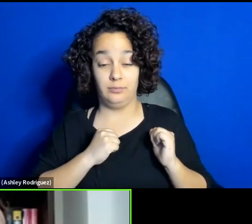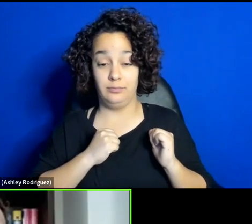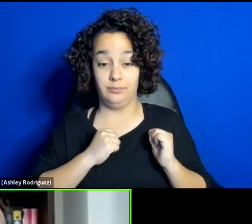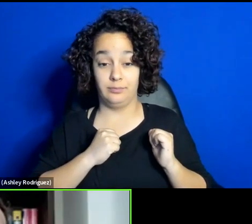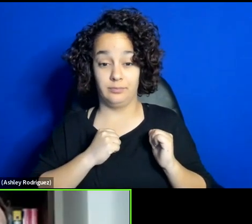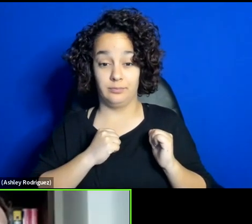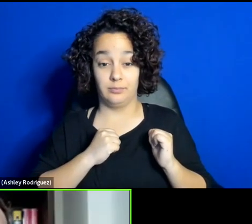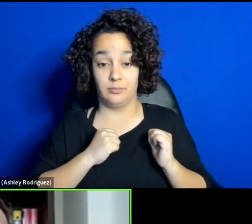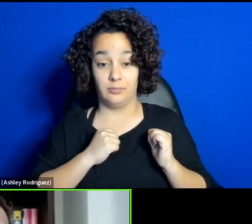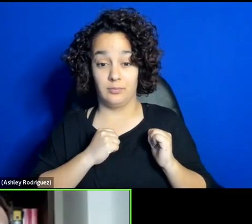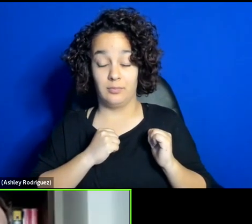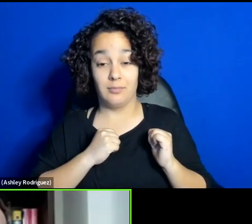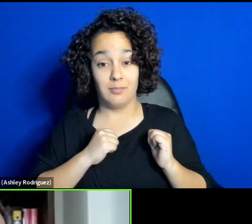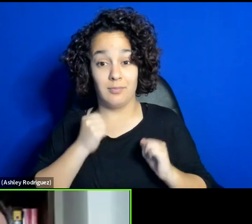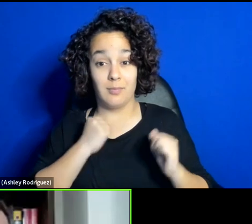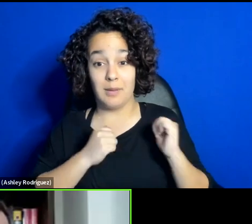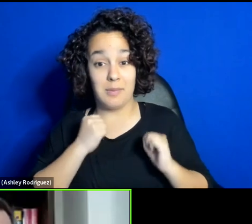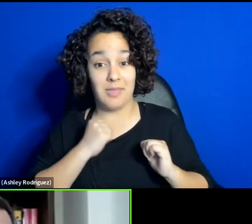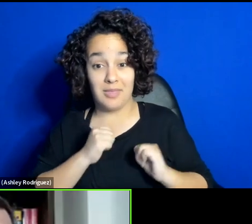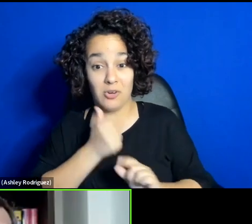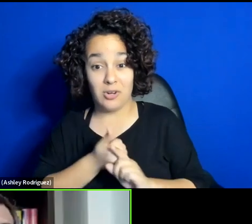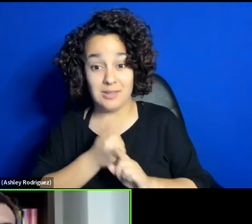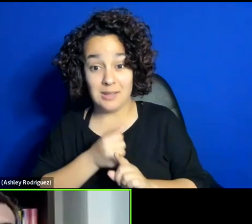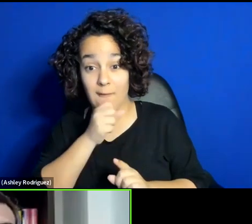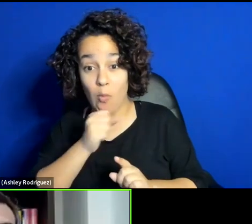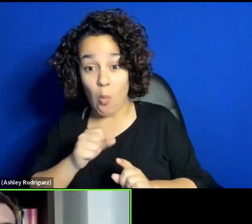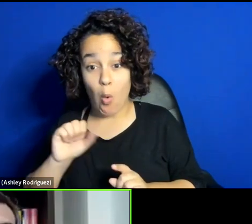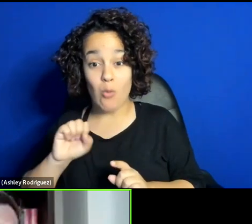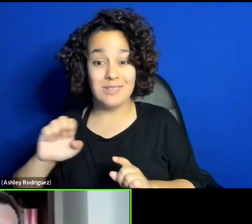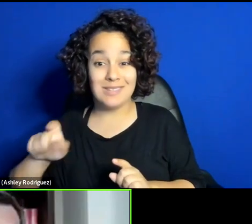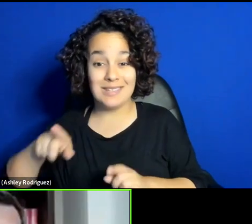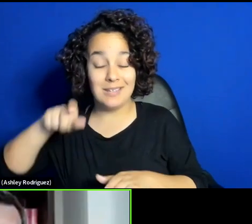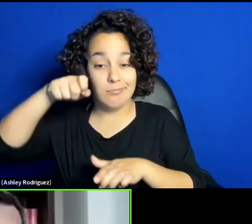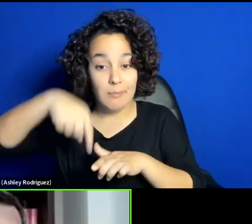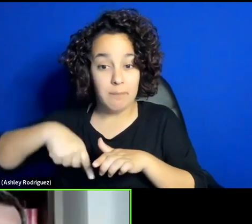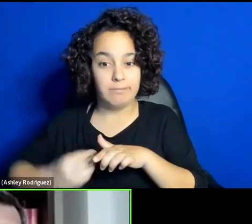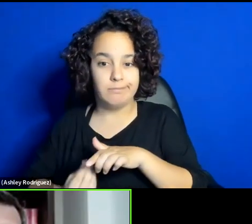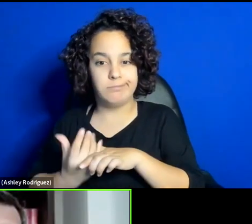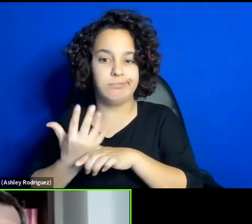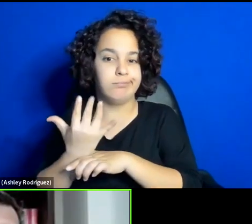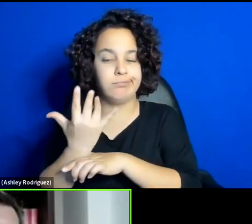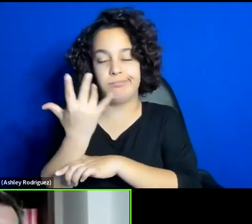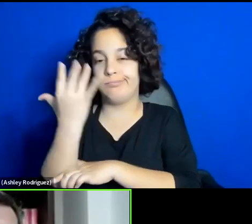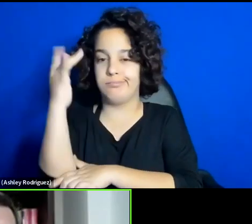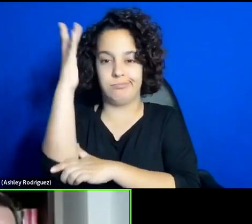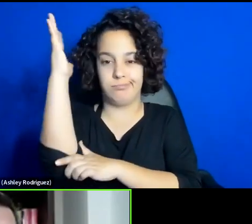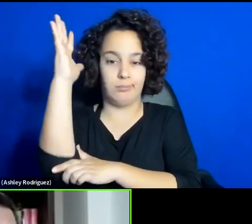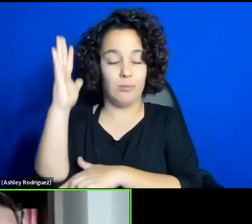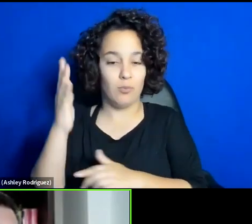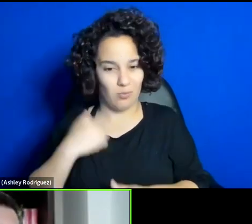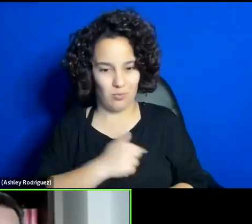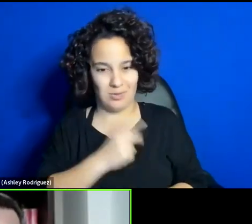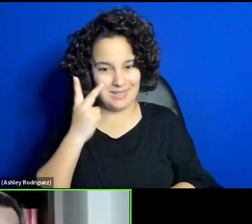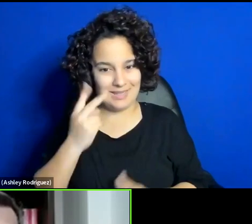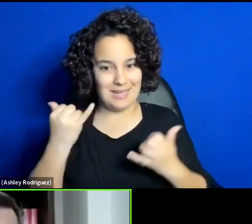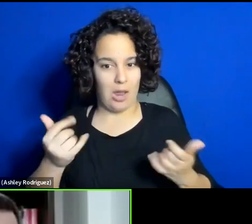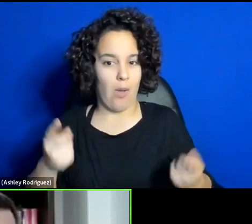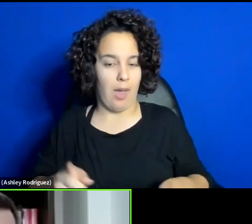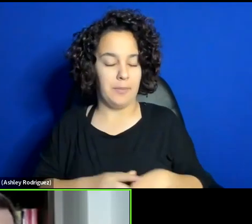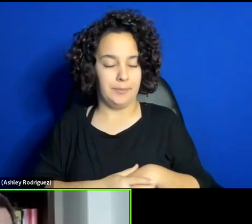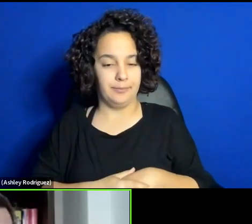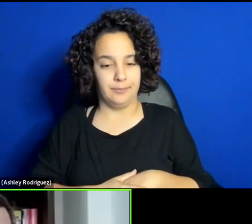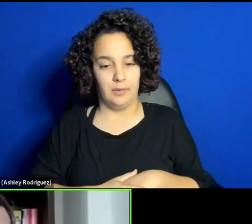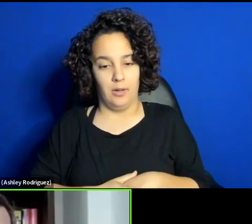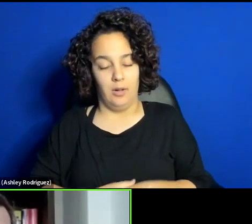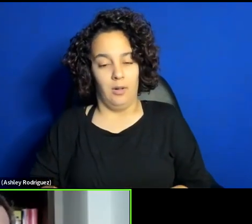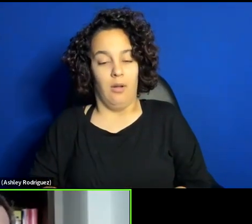old seeds that are now, we are seeing it in the figurative concept of this